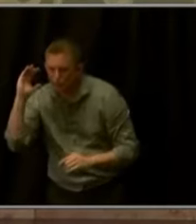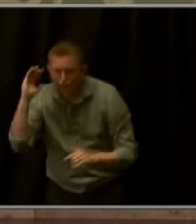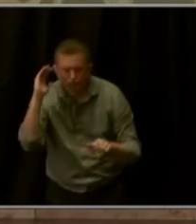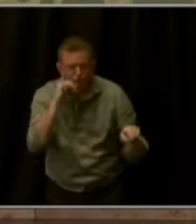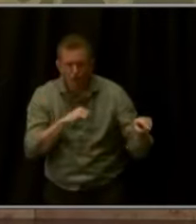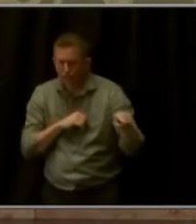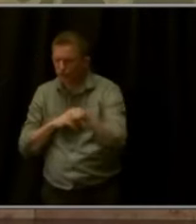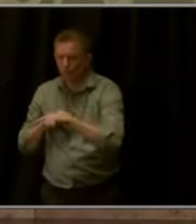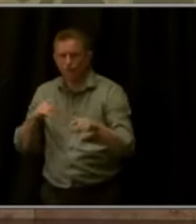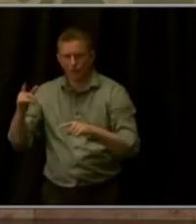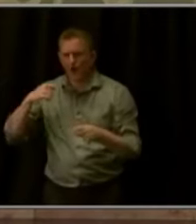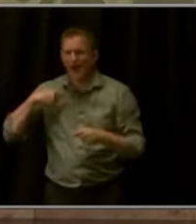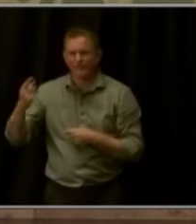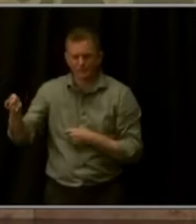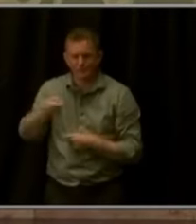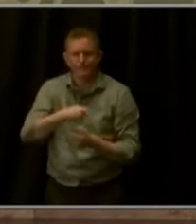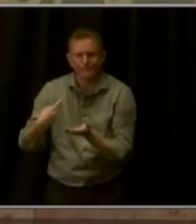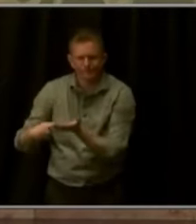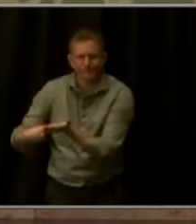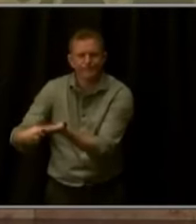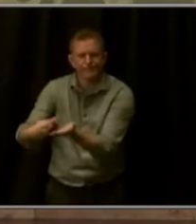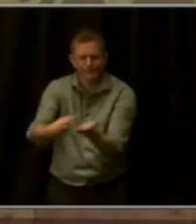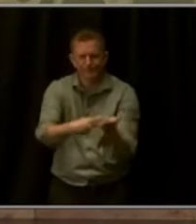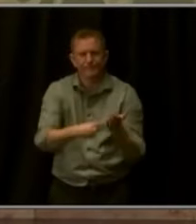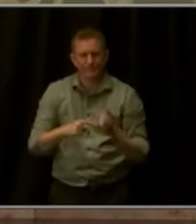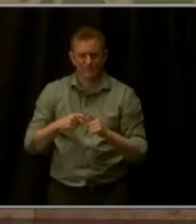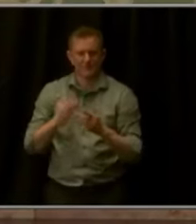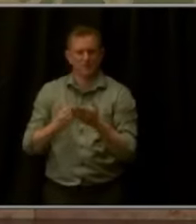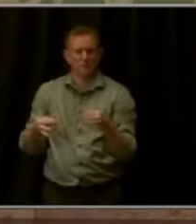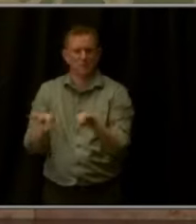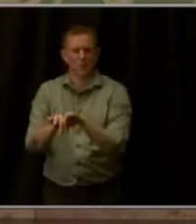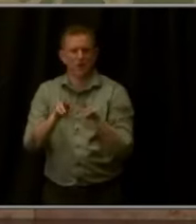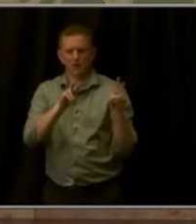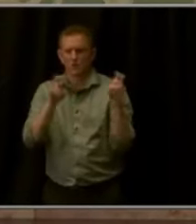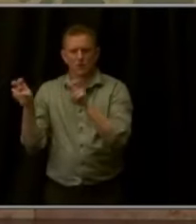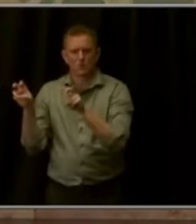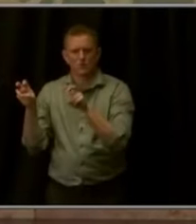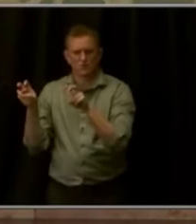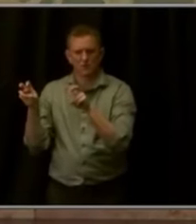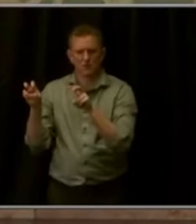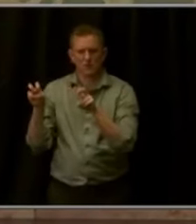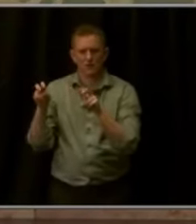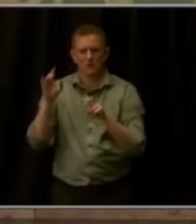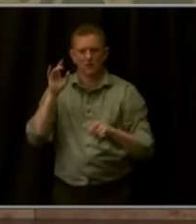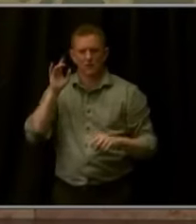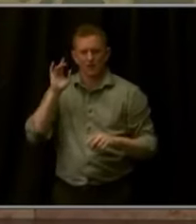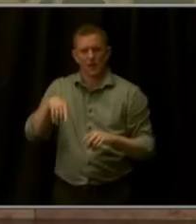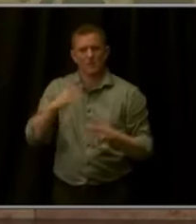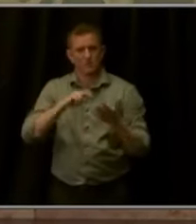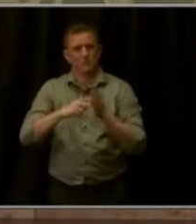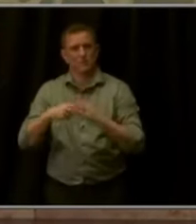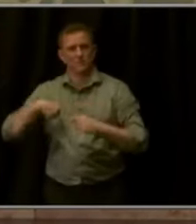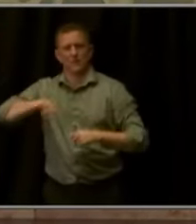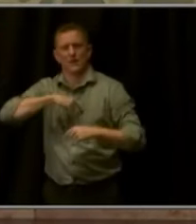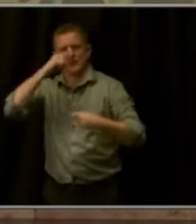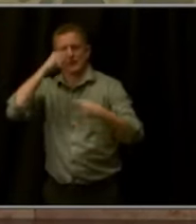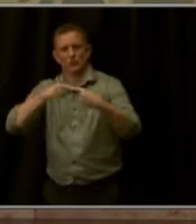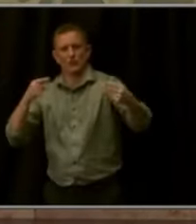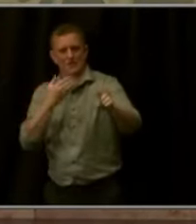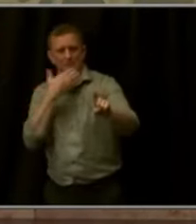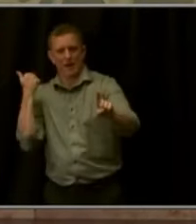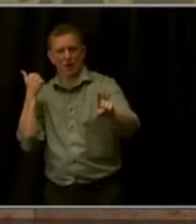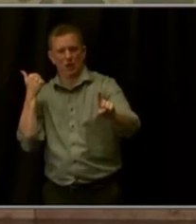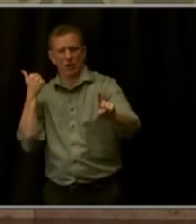around the issues that matter the most. That's what the Disagree Better initiative is all about. As vice chair of the National Governors